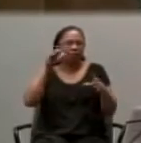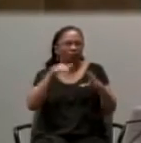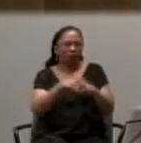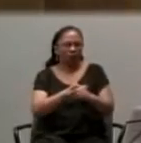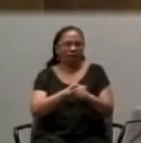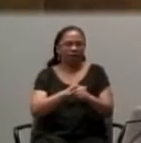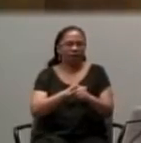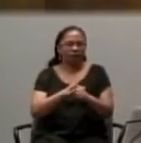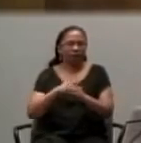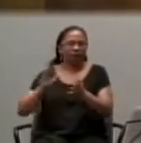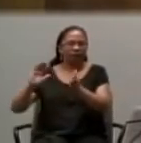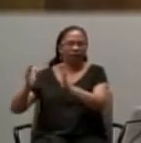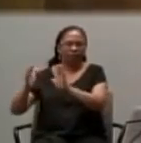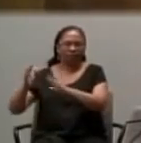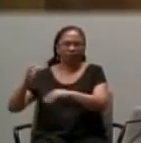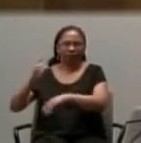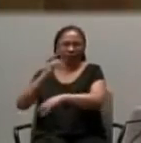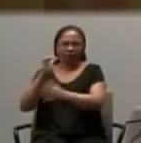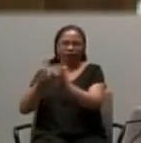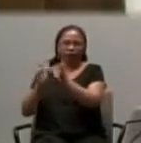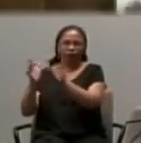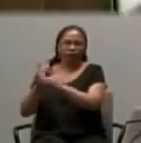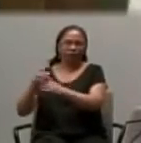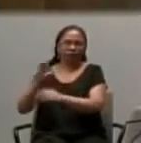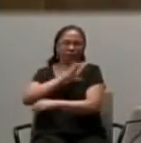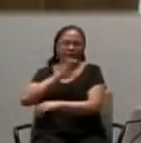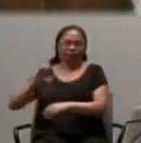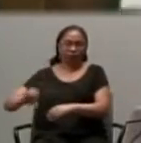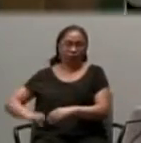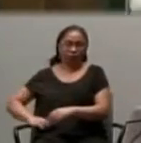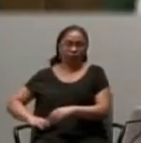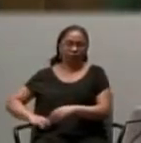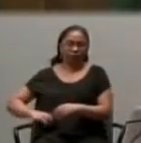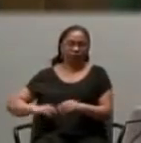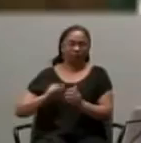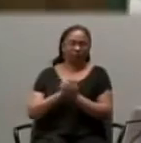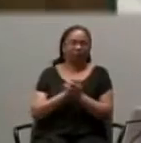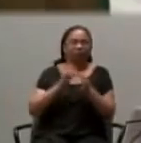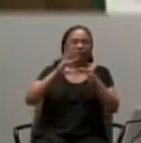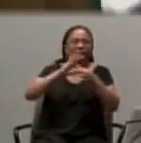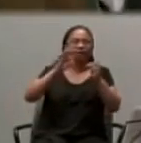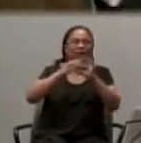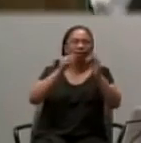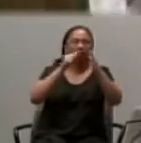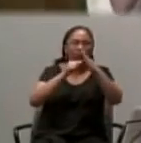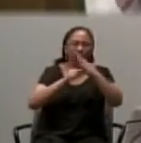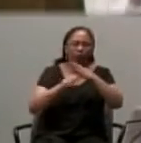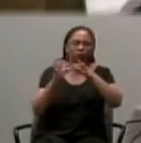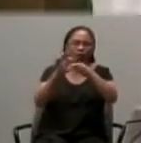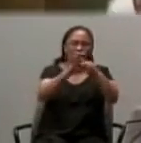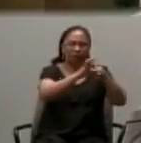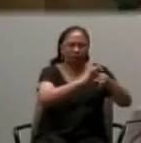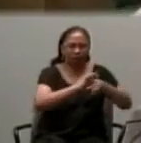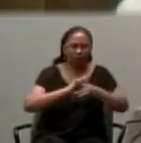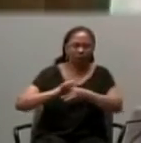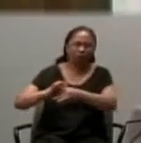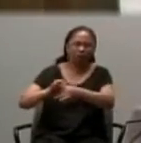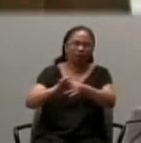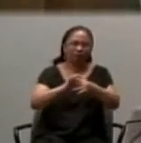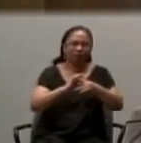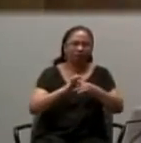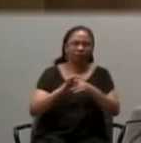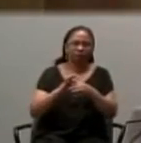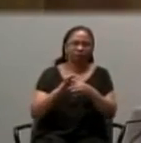end, I am saying it applies to Christ and the church. This mystery of communion and union, And